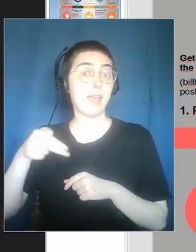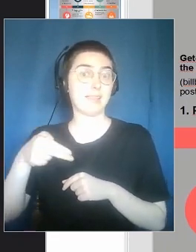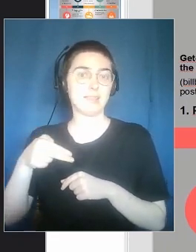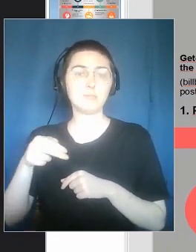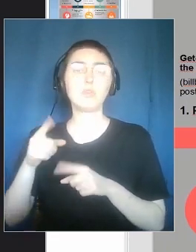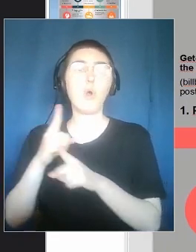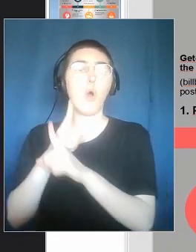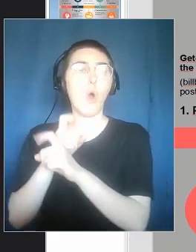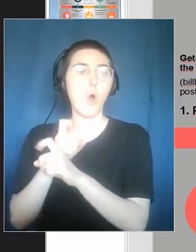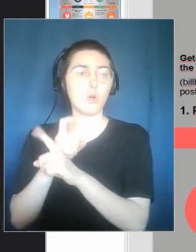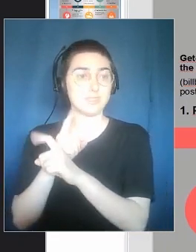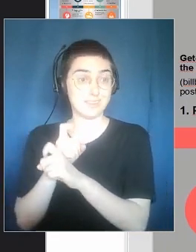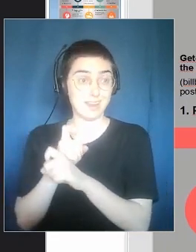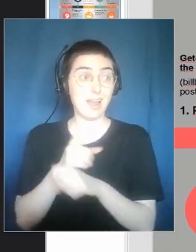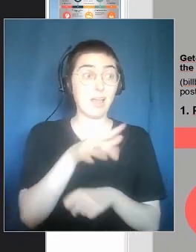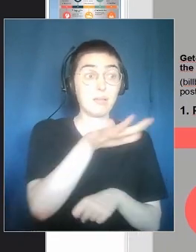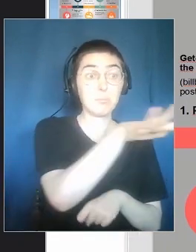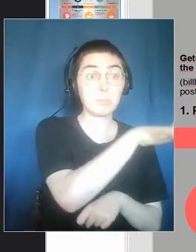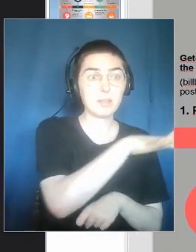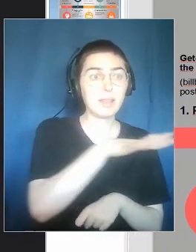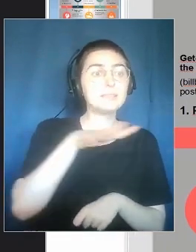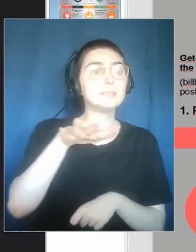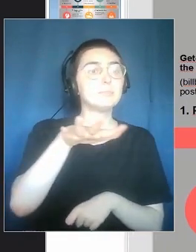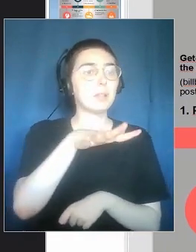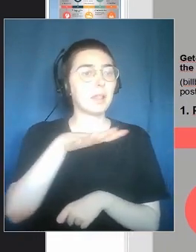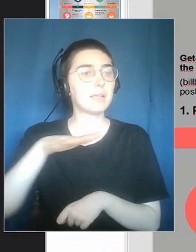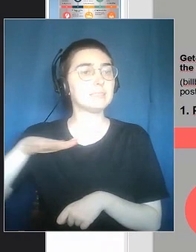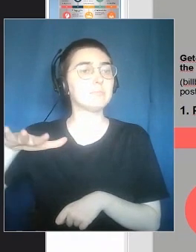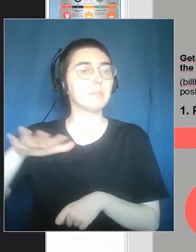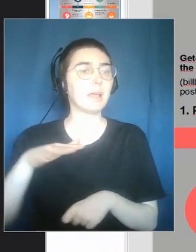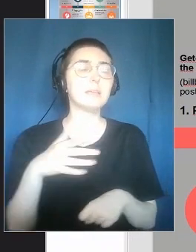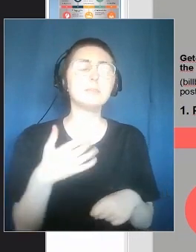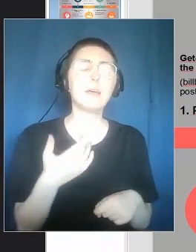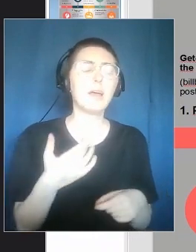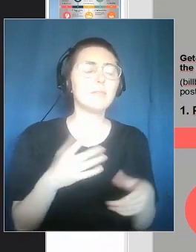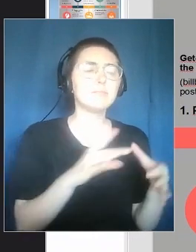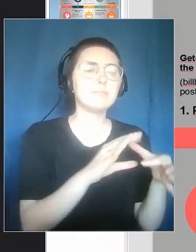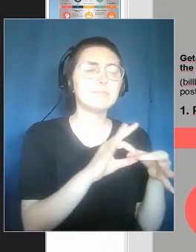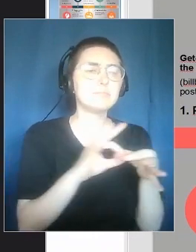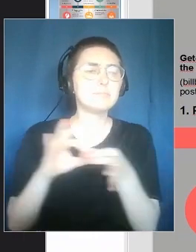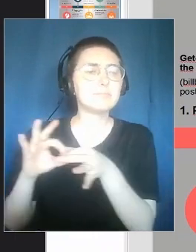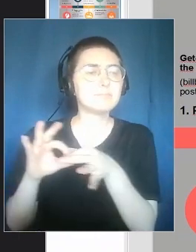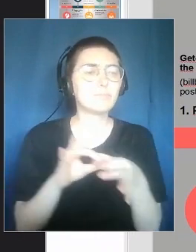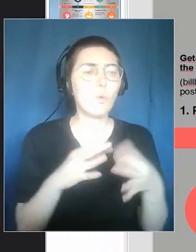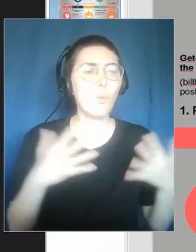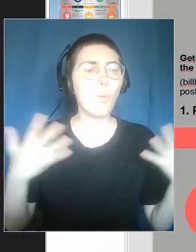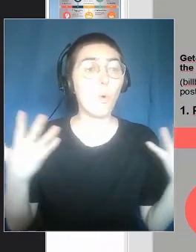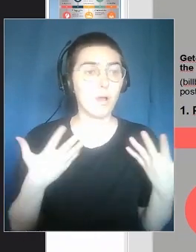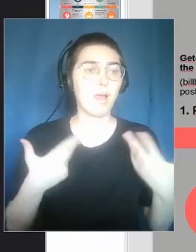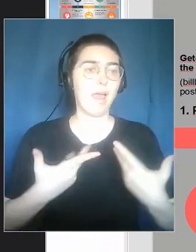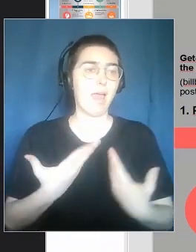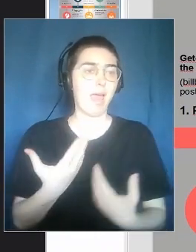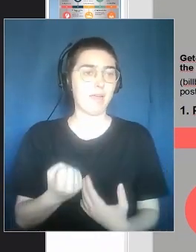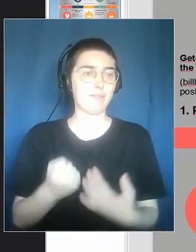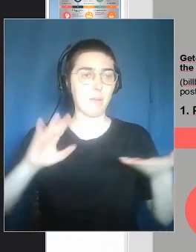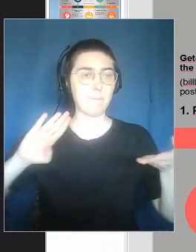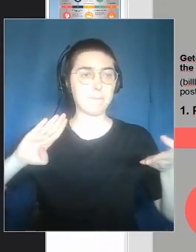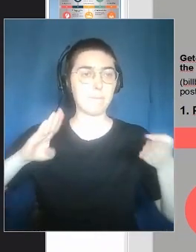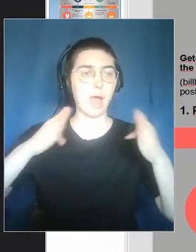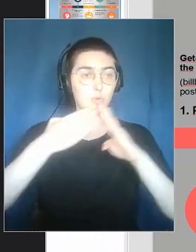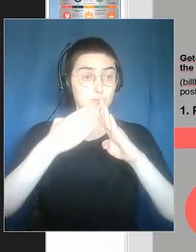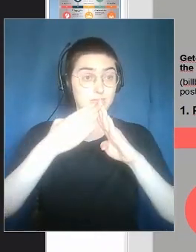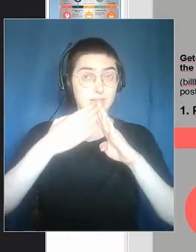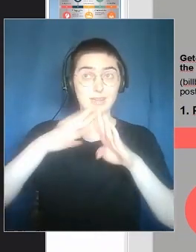These three locations have in common the closeness to the mountains.